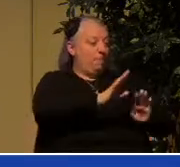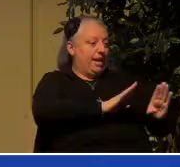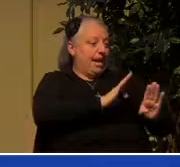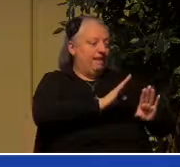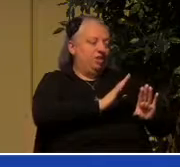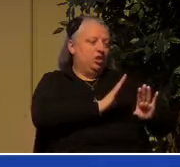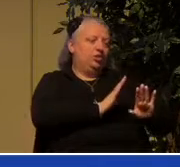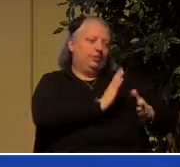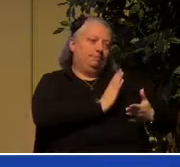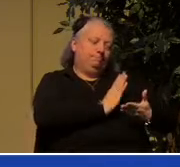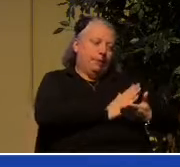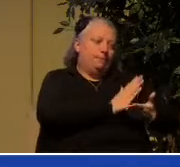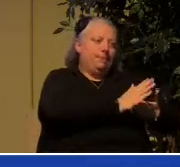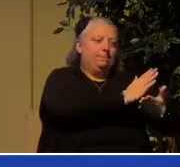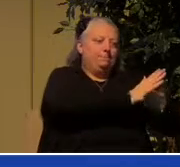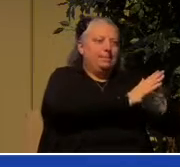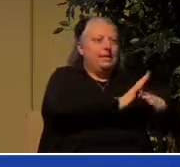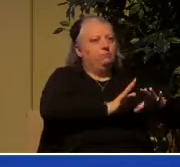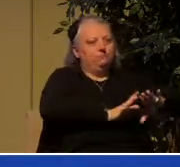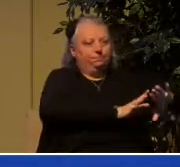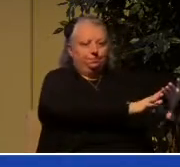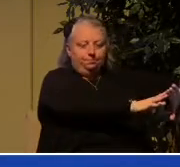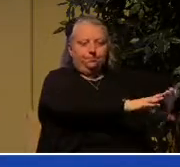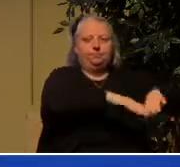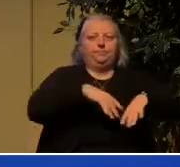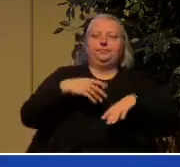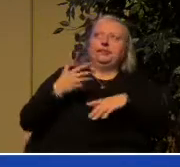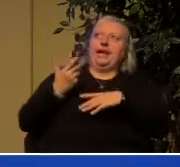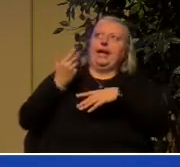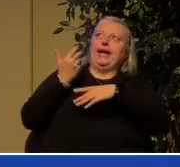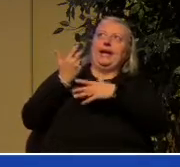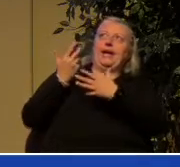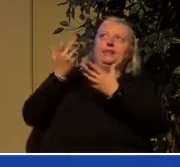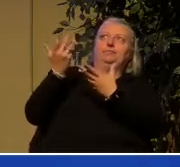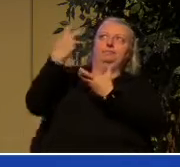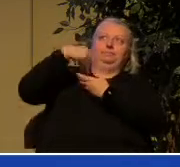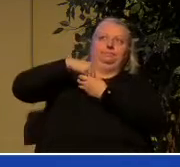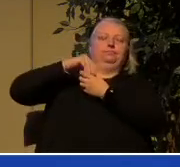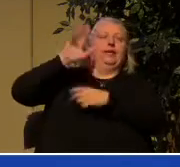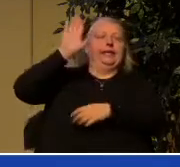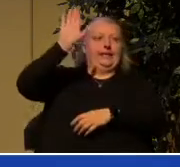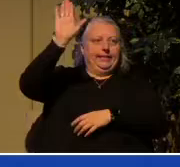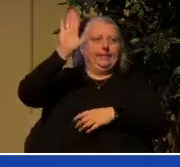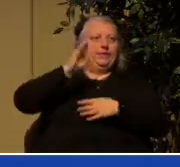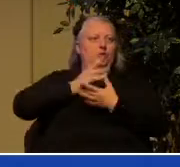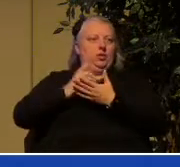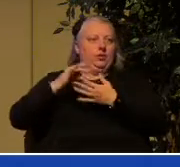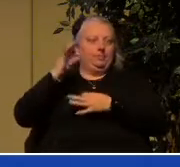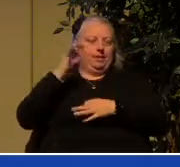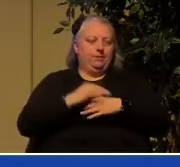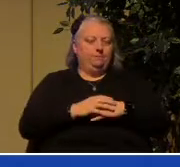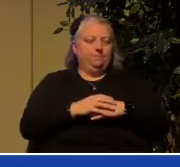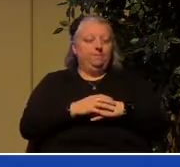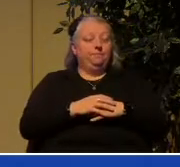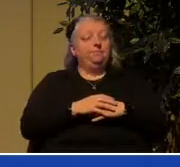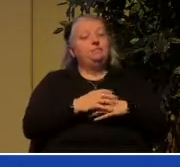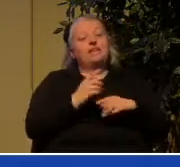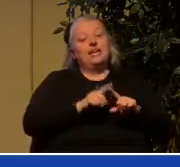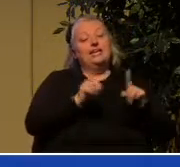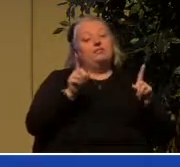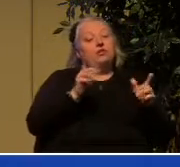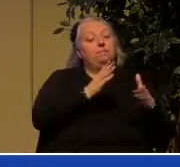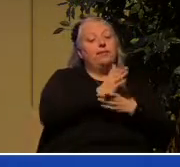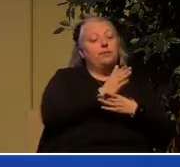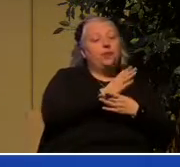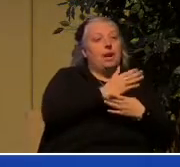love him increasingly that is one element of being built up in the faith and the difference between a baby Christian and a mature